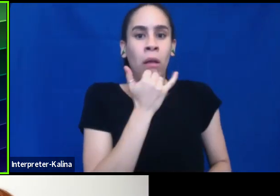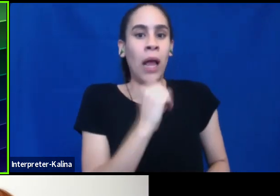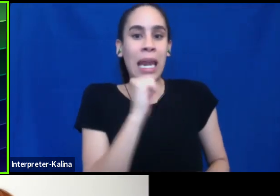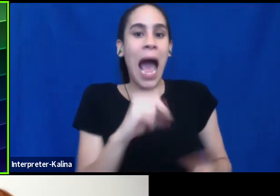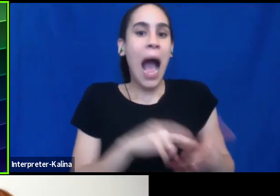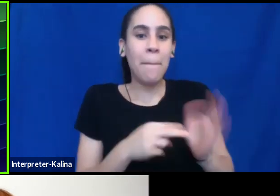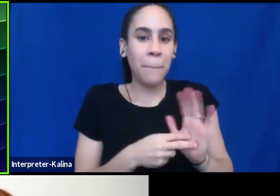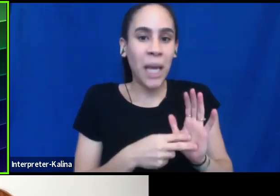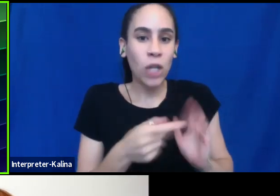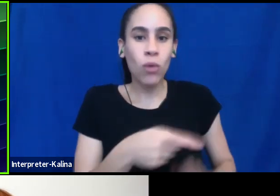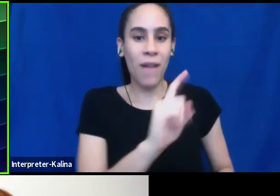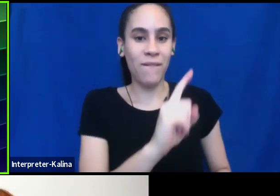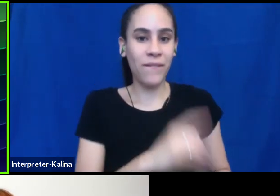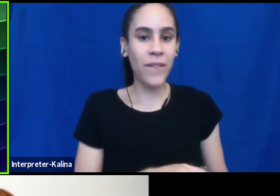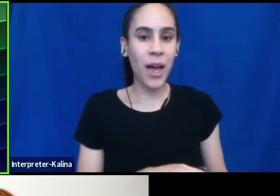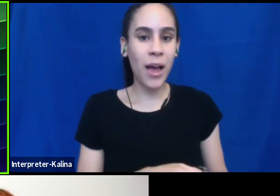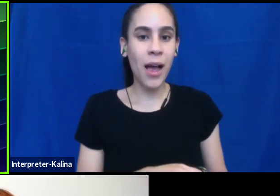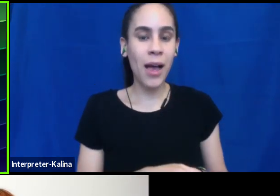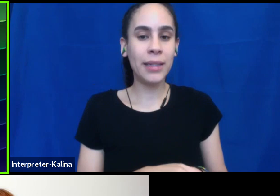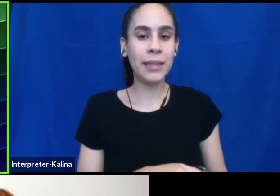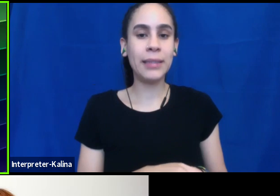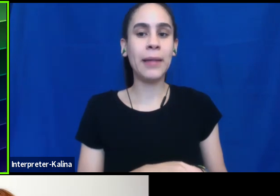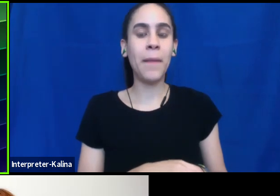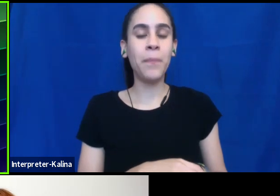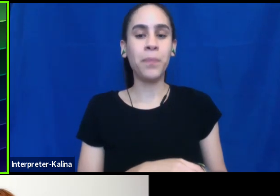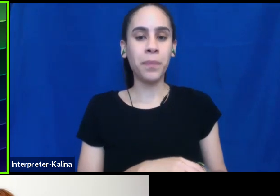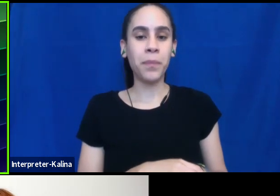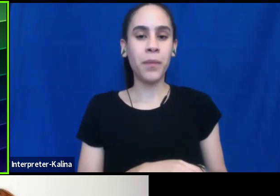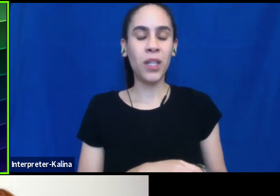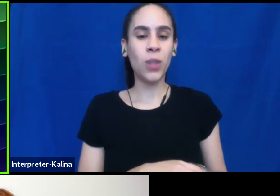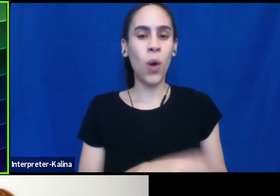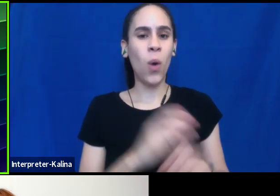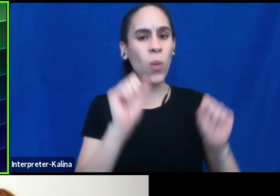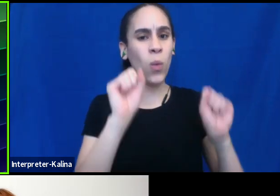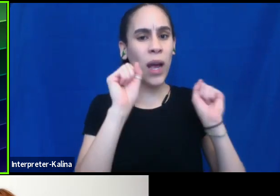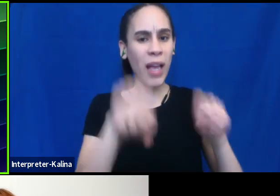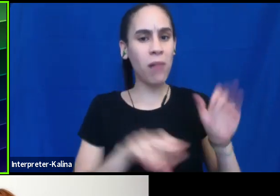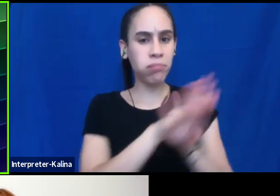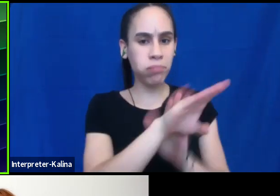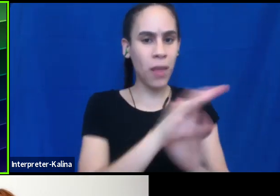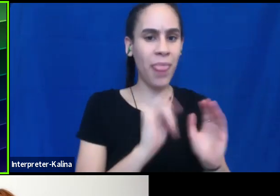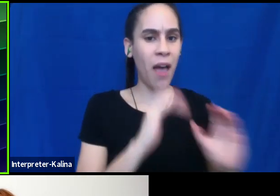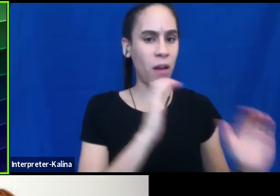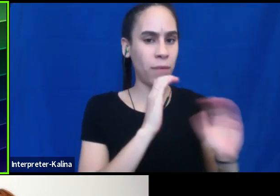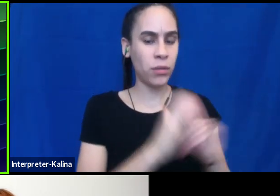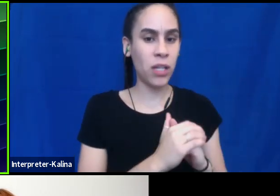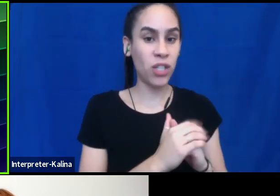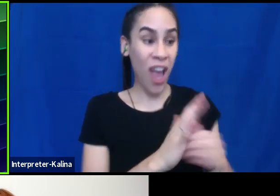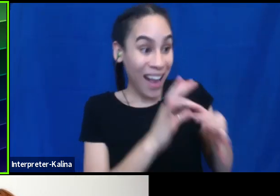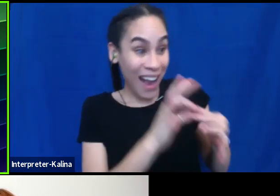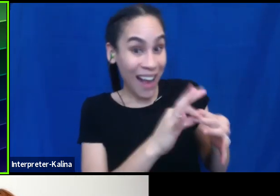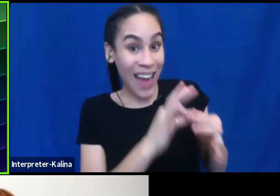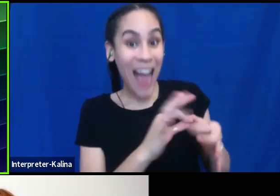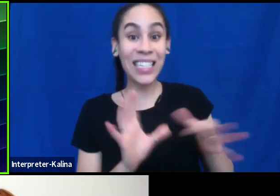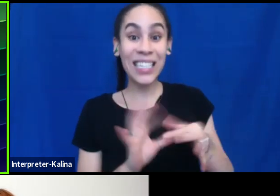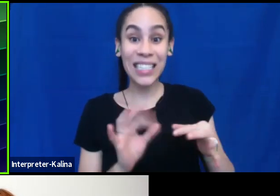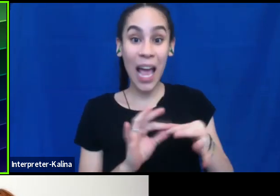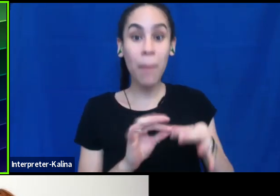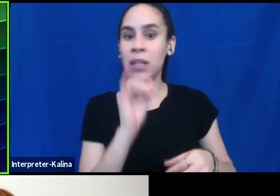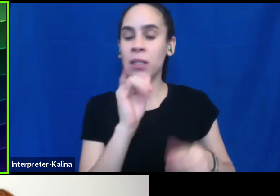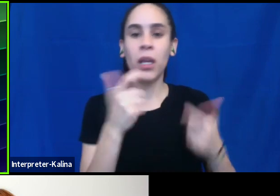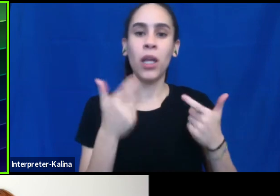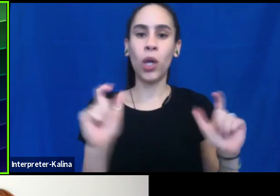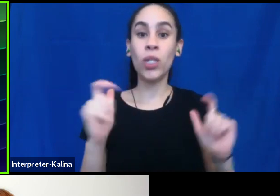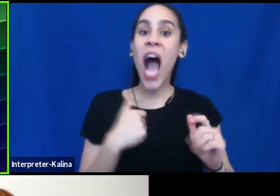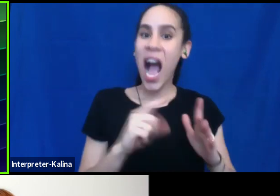can take you so far in a respectful conversation. Um, connecting statements are huge. I mean, I did start from zero, like I knew